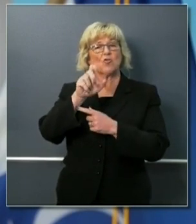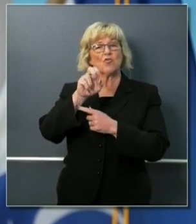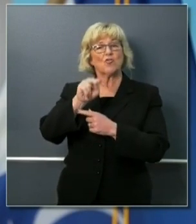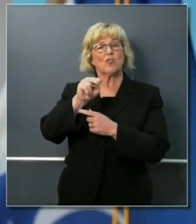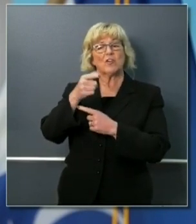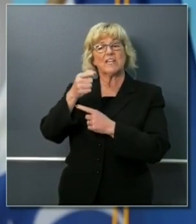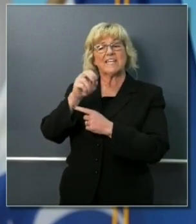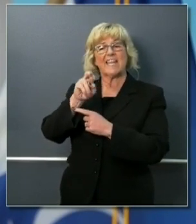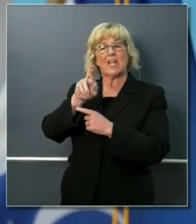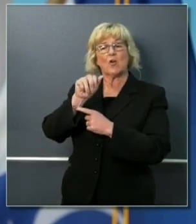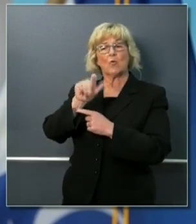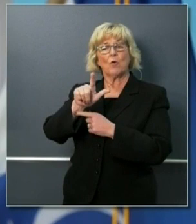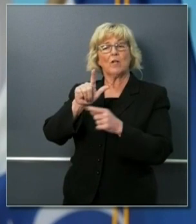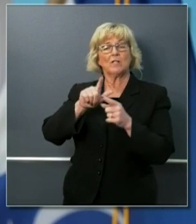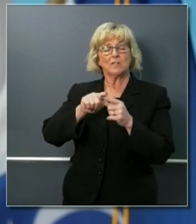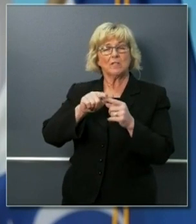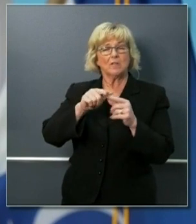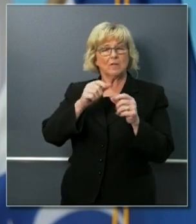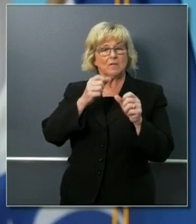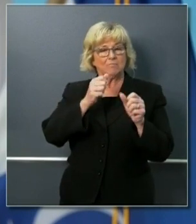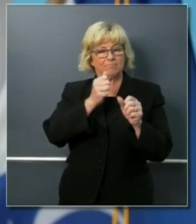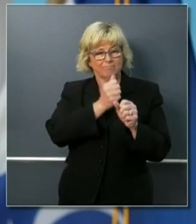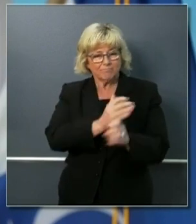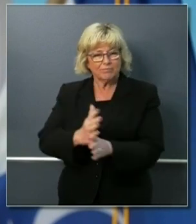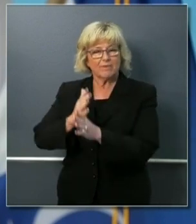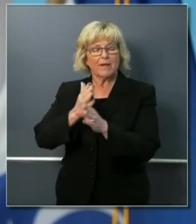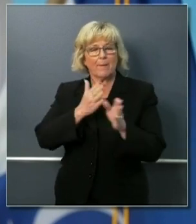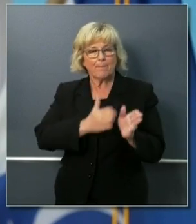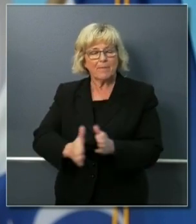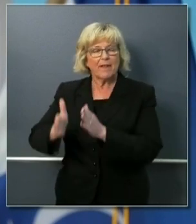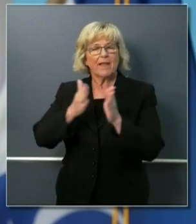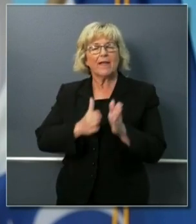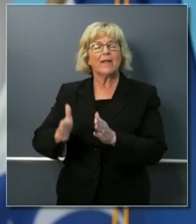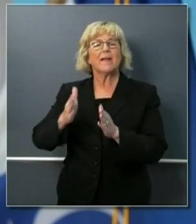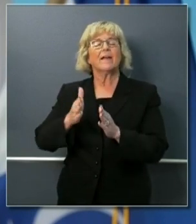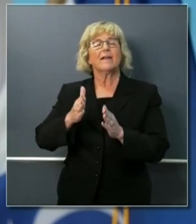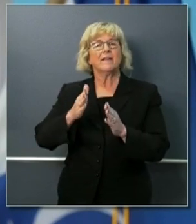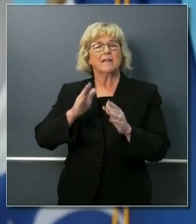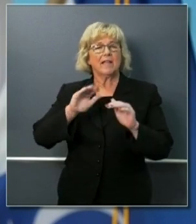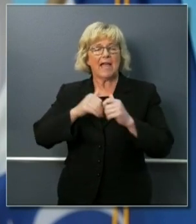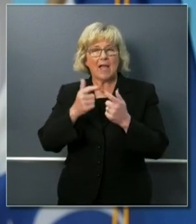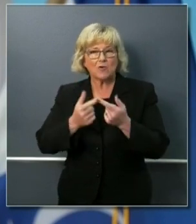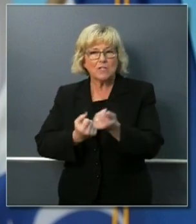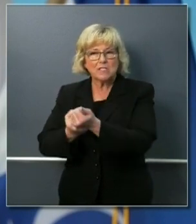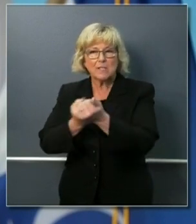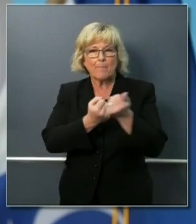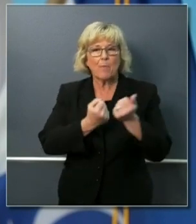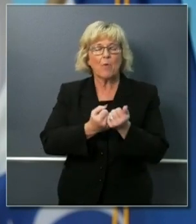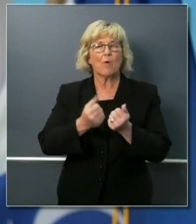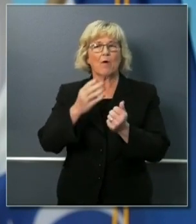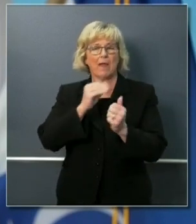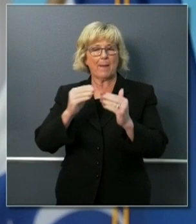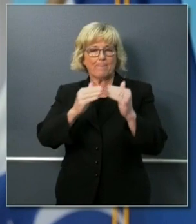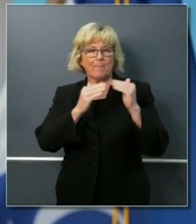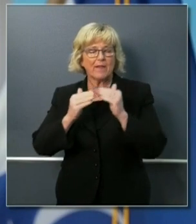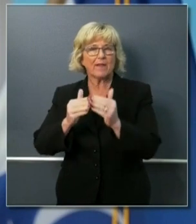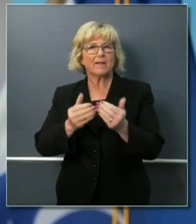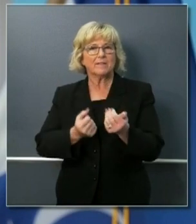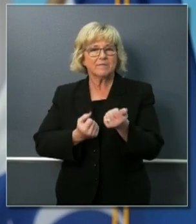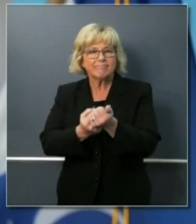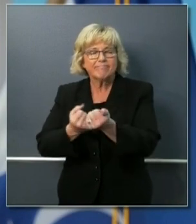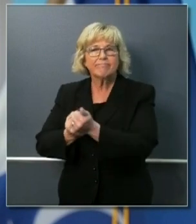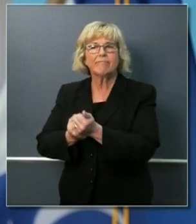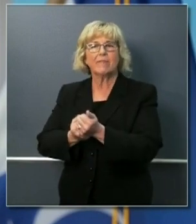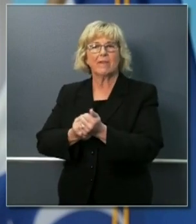a strategy and a protocol to help support you and to support caregivers that need the peer-to-peer support a little you know